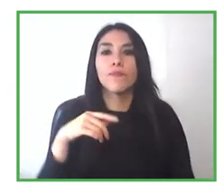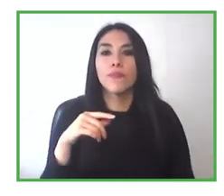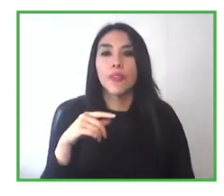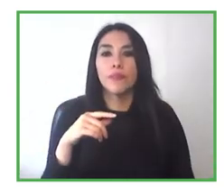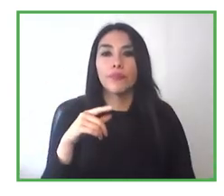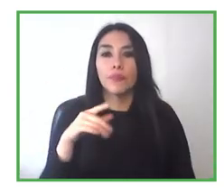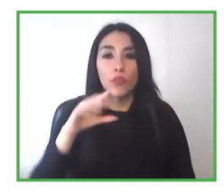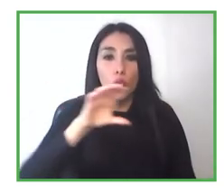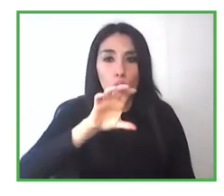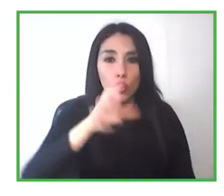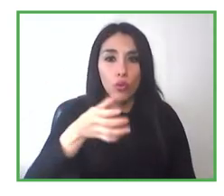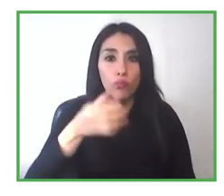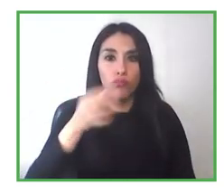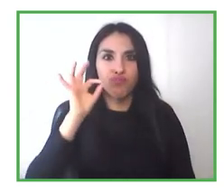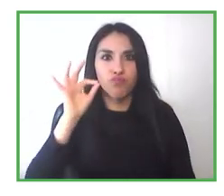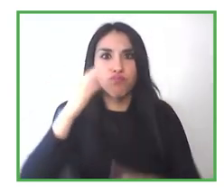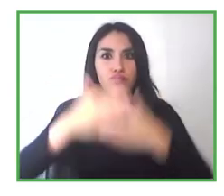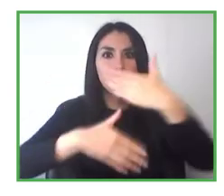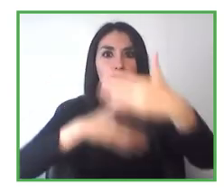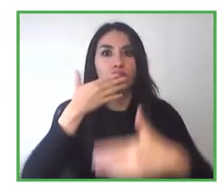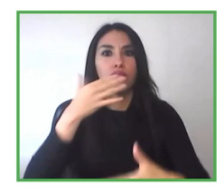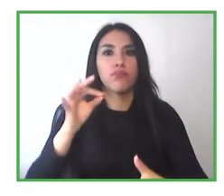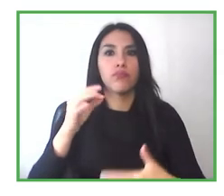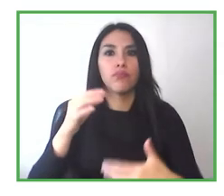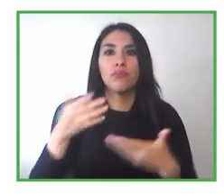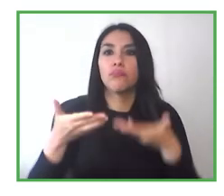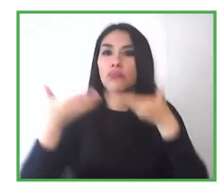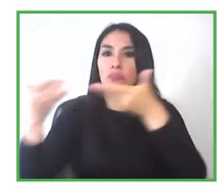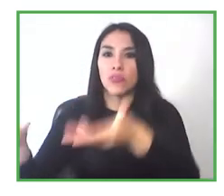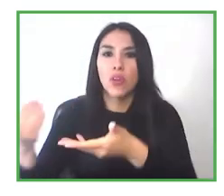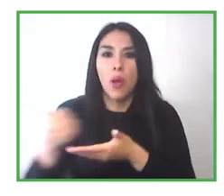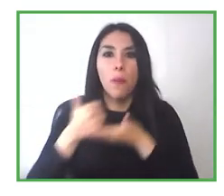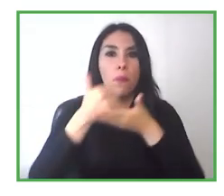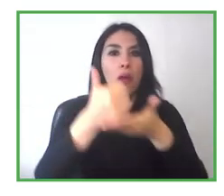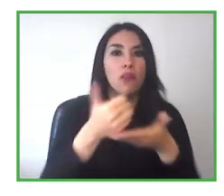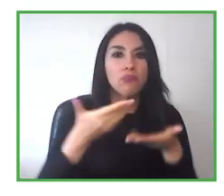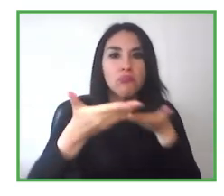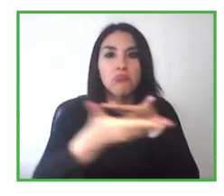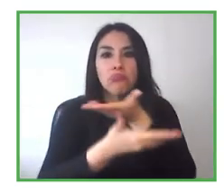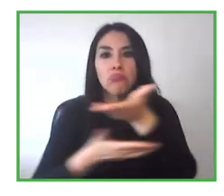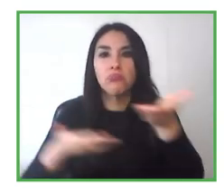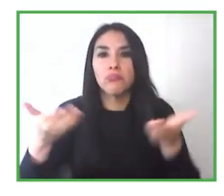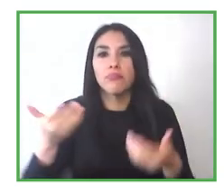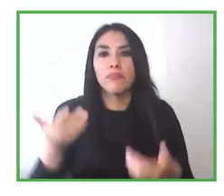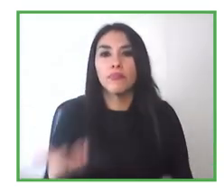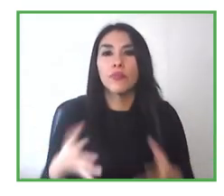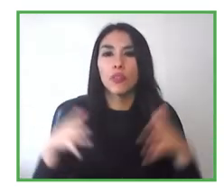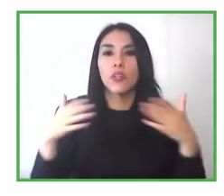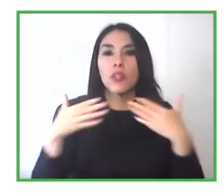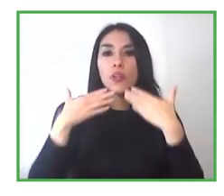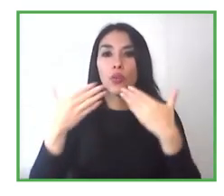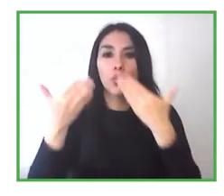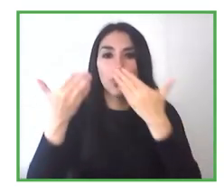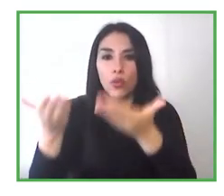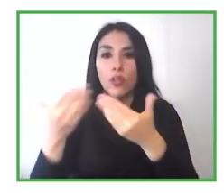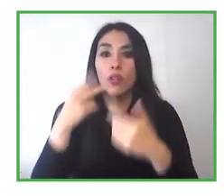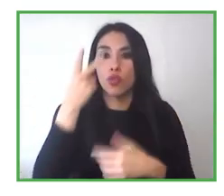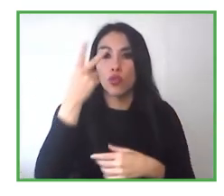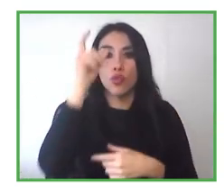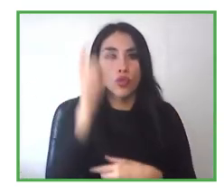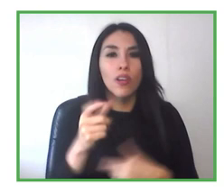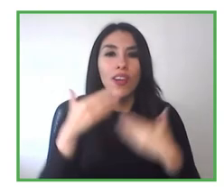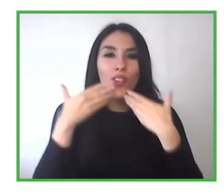And it will all be a win-win process. Okay, so thank you very much to Ganirva, Cecilia, Solange for their